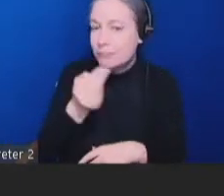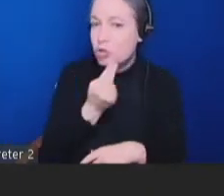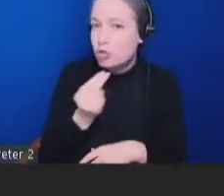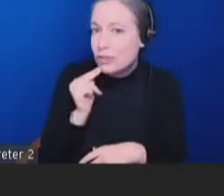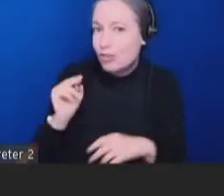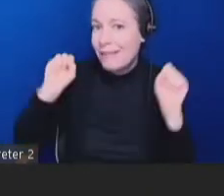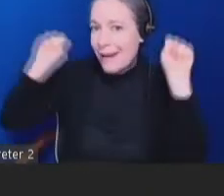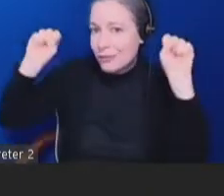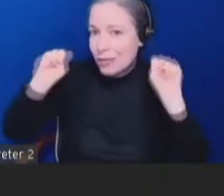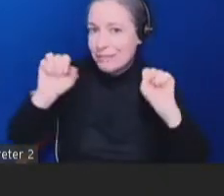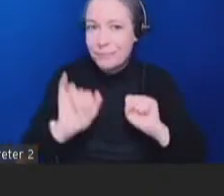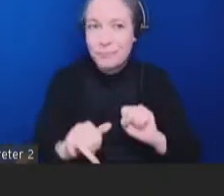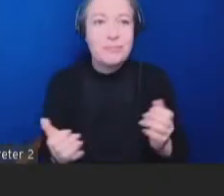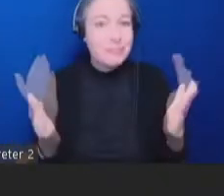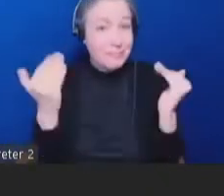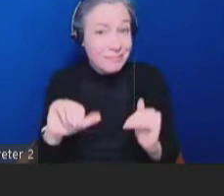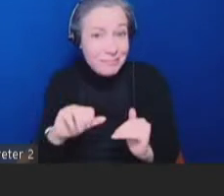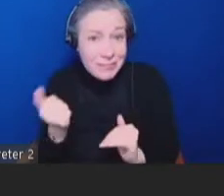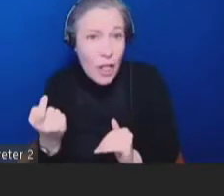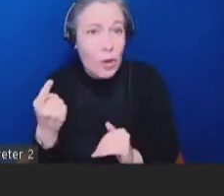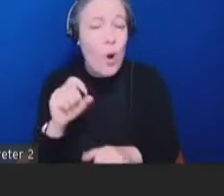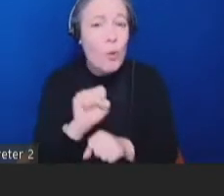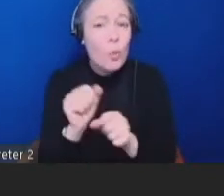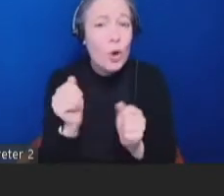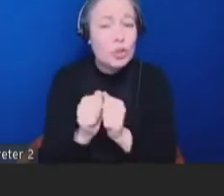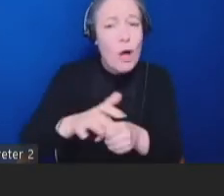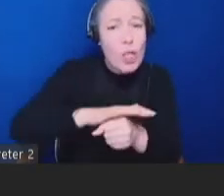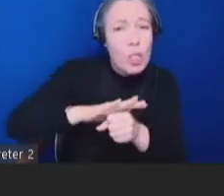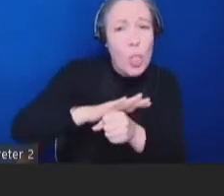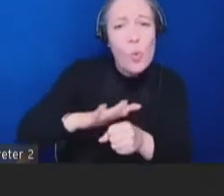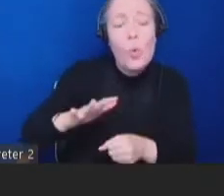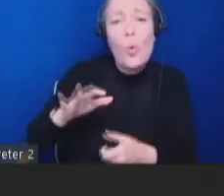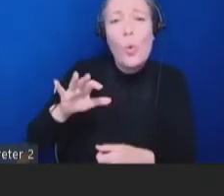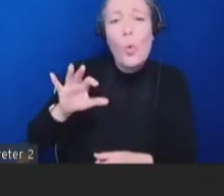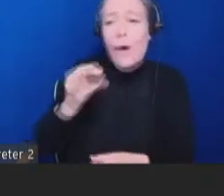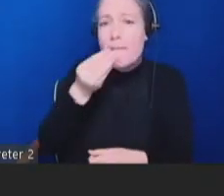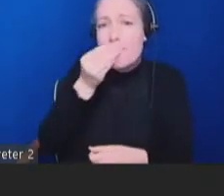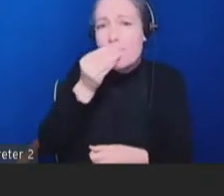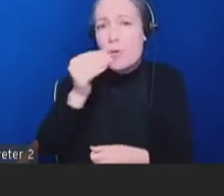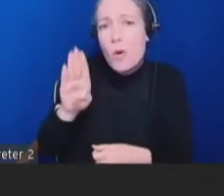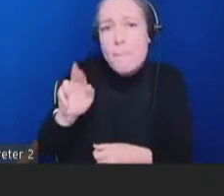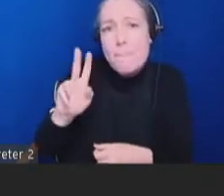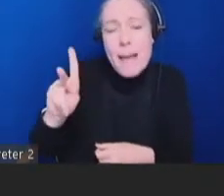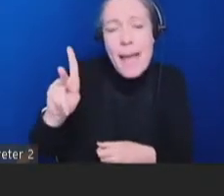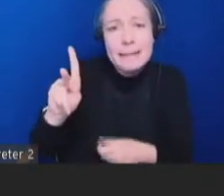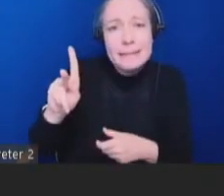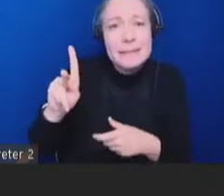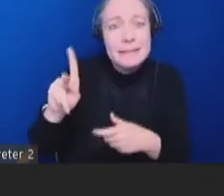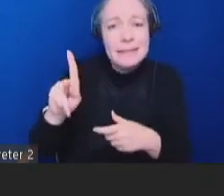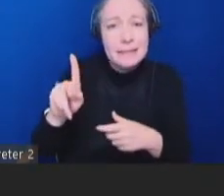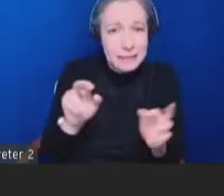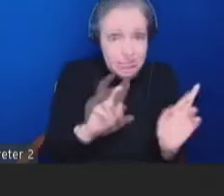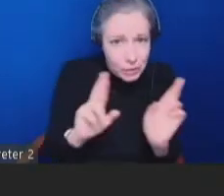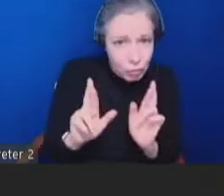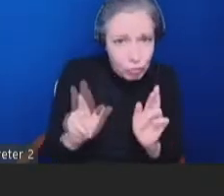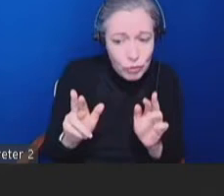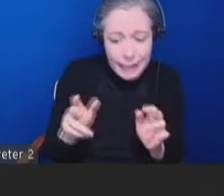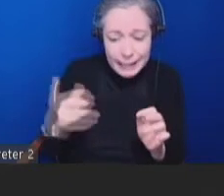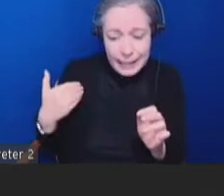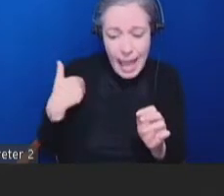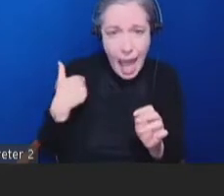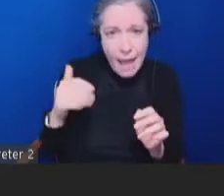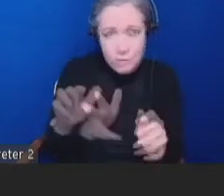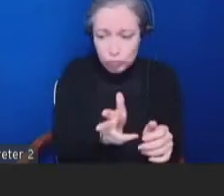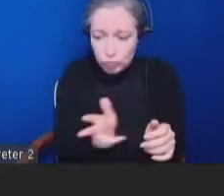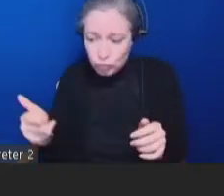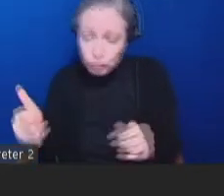grantee works with local food banks to hand out information at drive-through events and provides a pull-off space for those who want more information